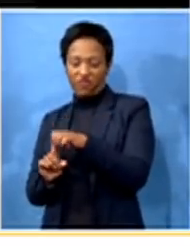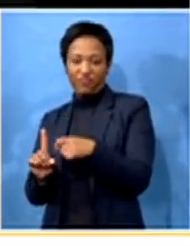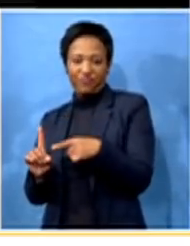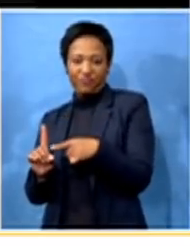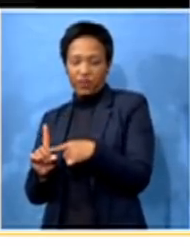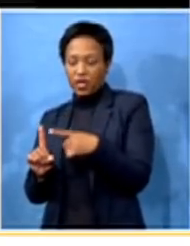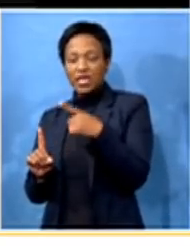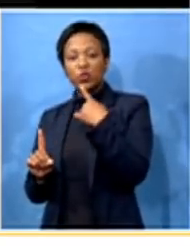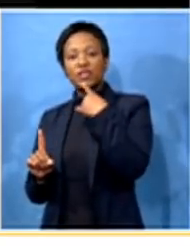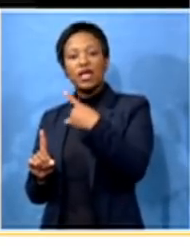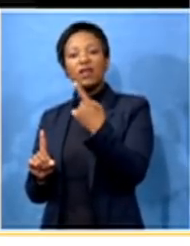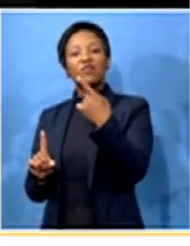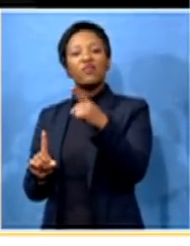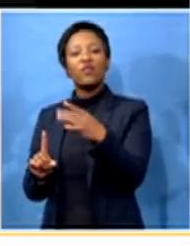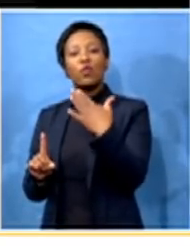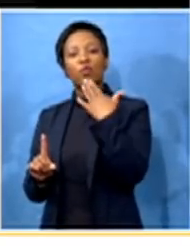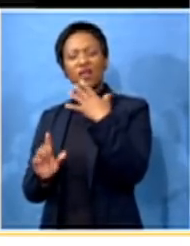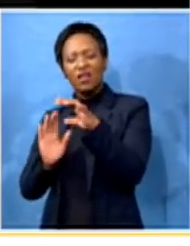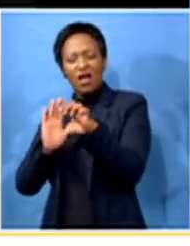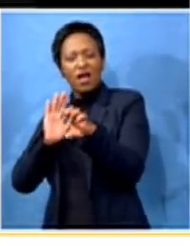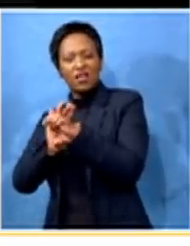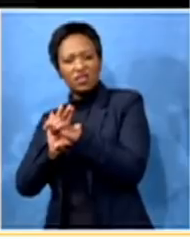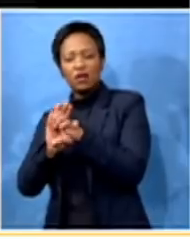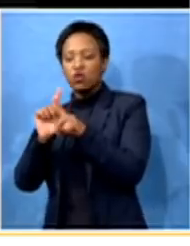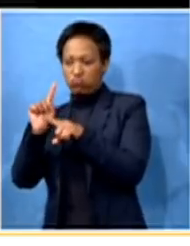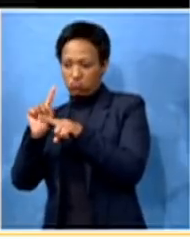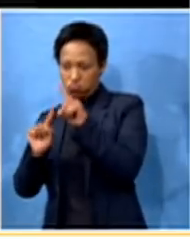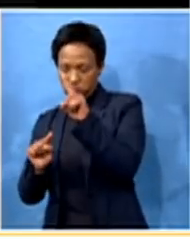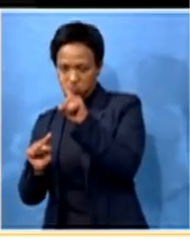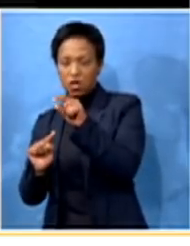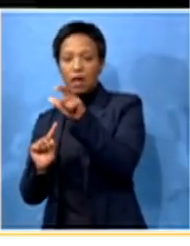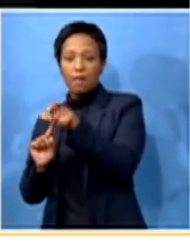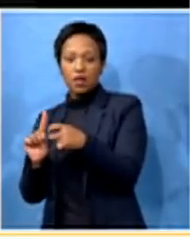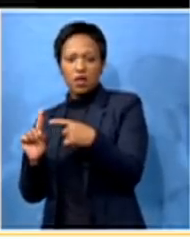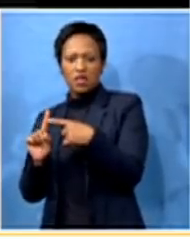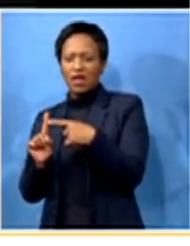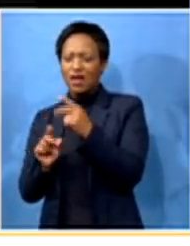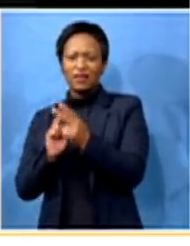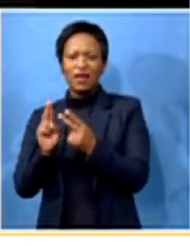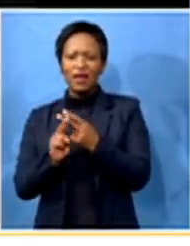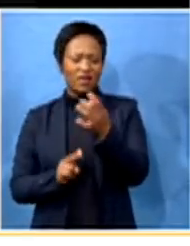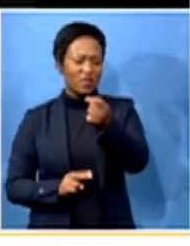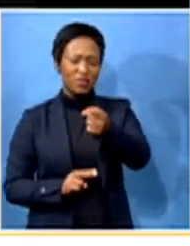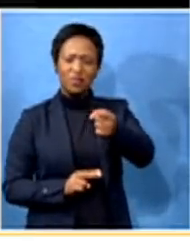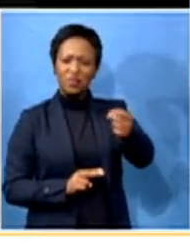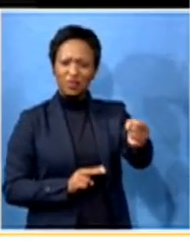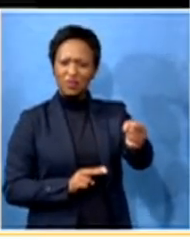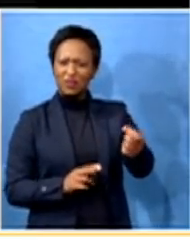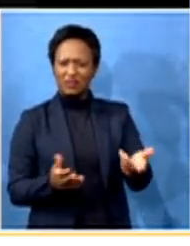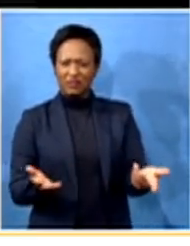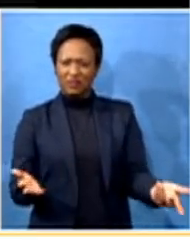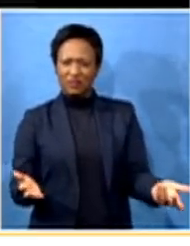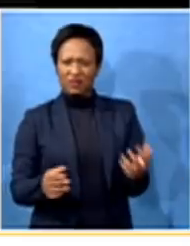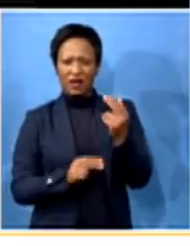doing so for ethical reasons and then you redeploy them and you again claim